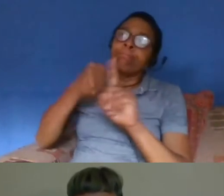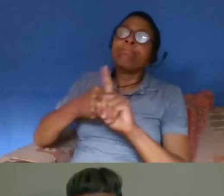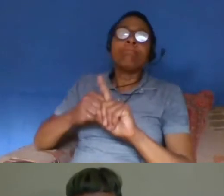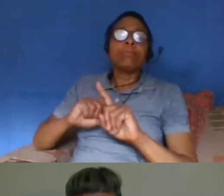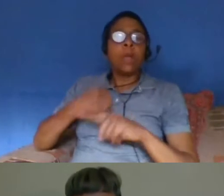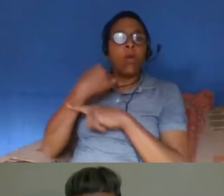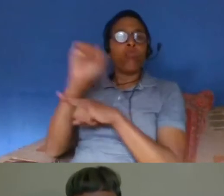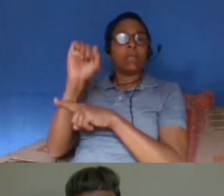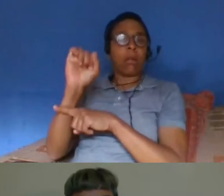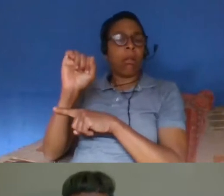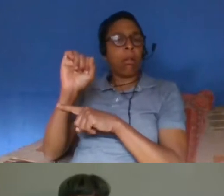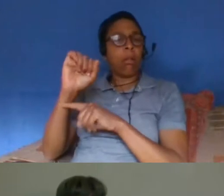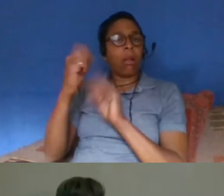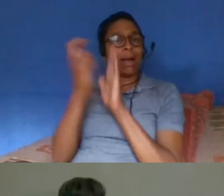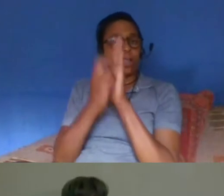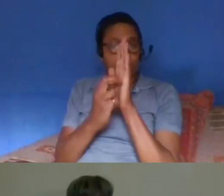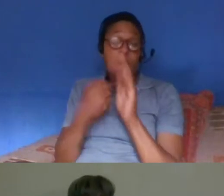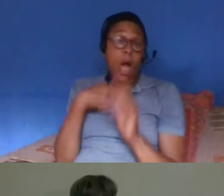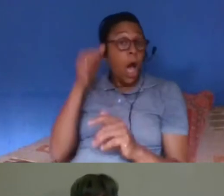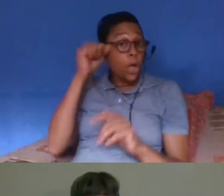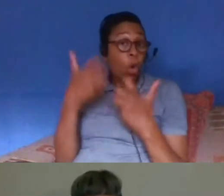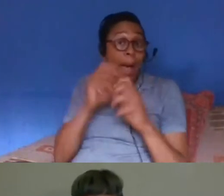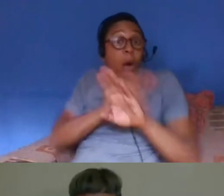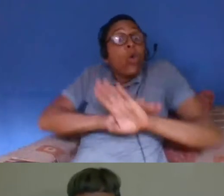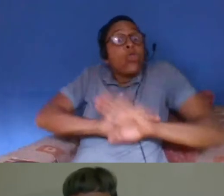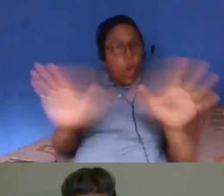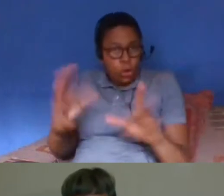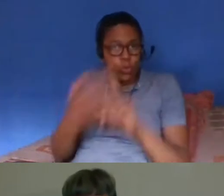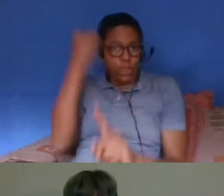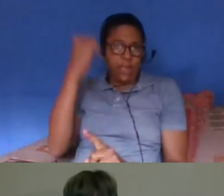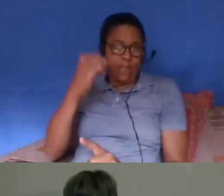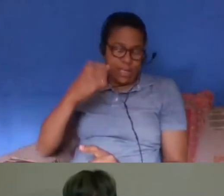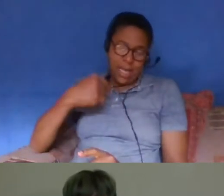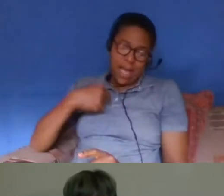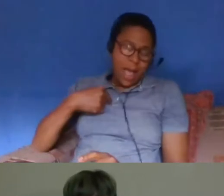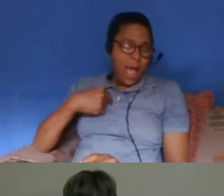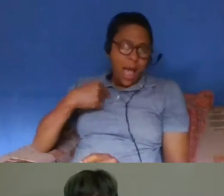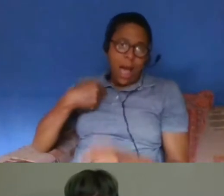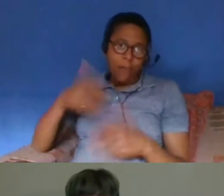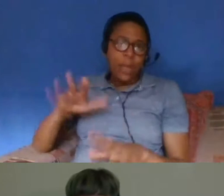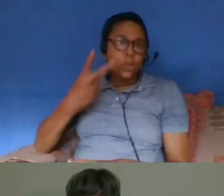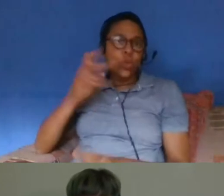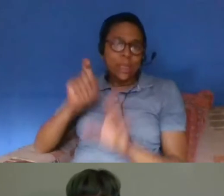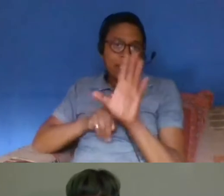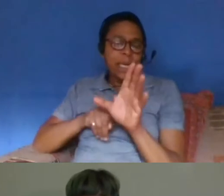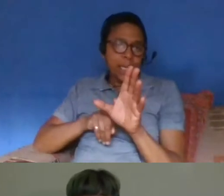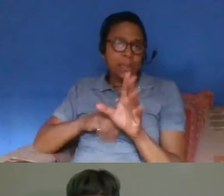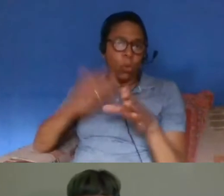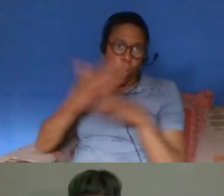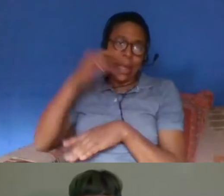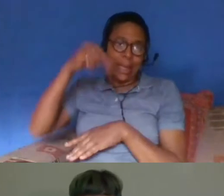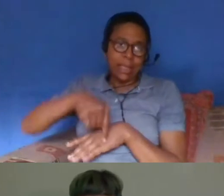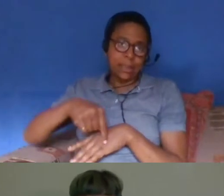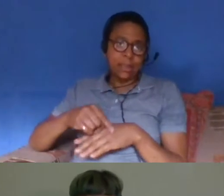i can tell you one way not to do it um after 20 years as an immigration lawyer i'm getting pretty disillusioned with doing this case by